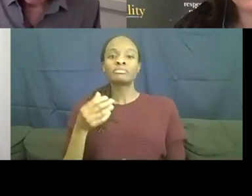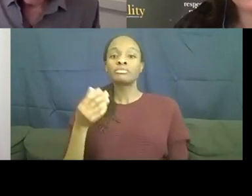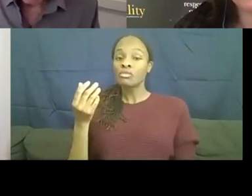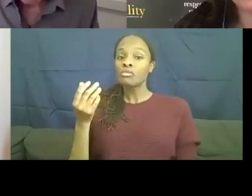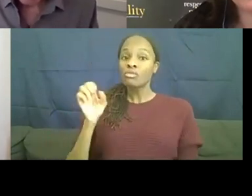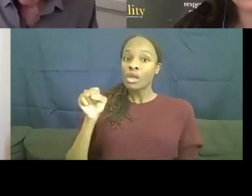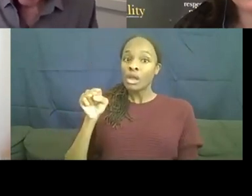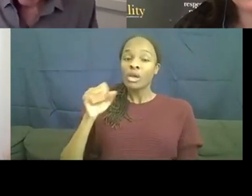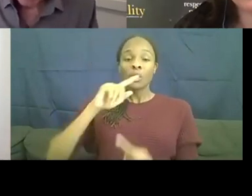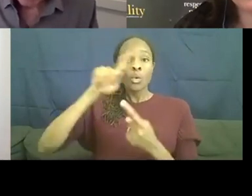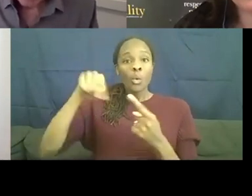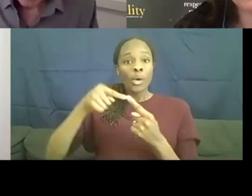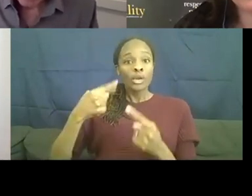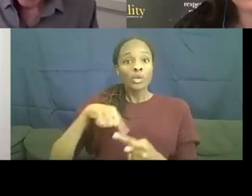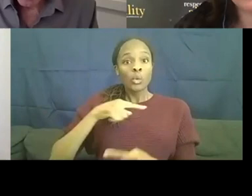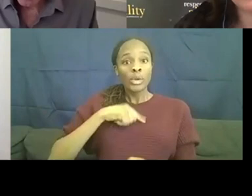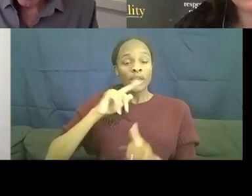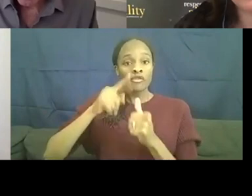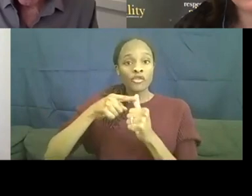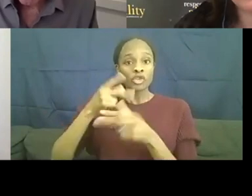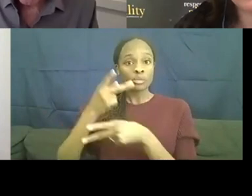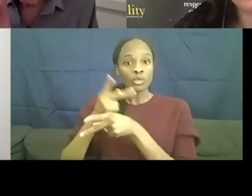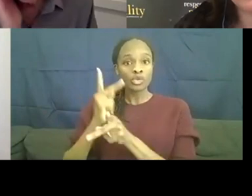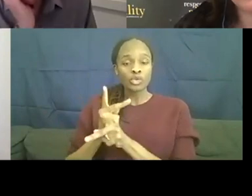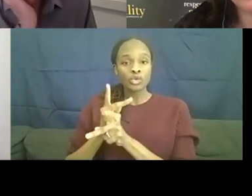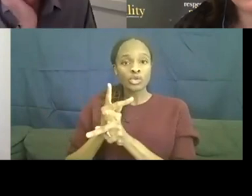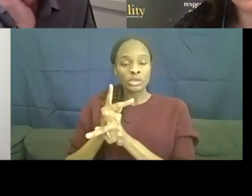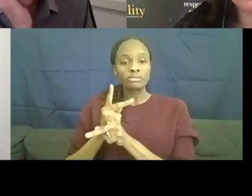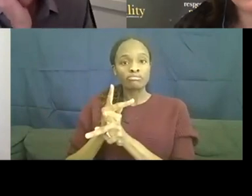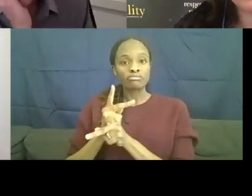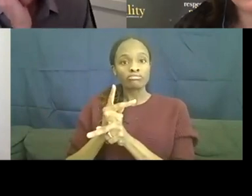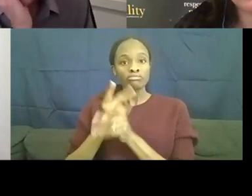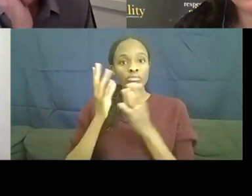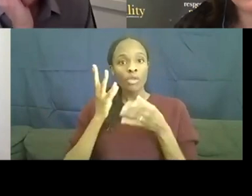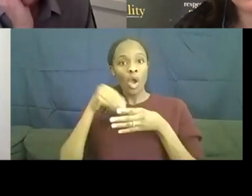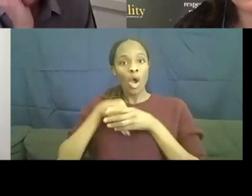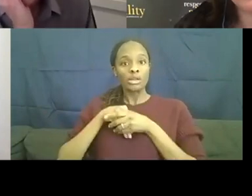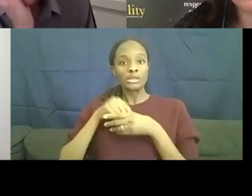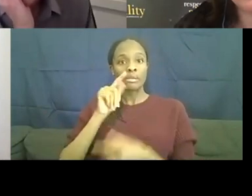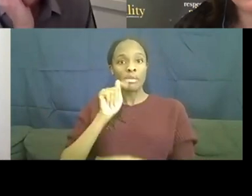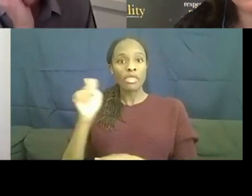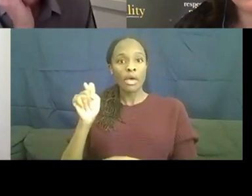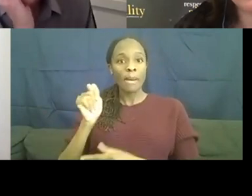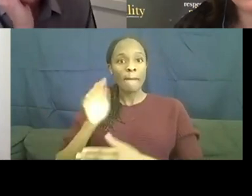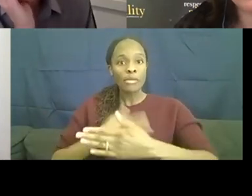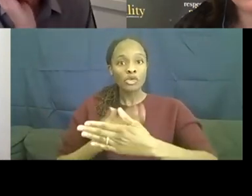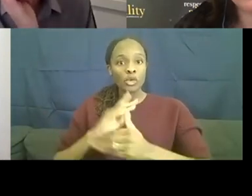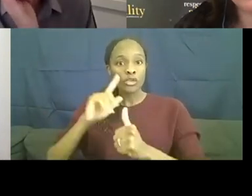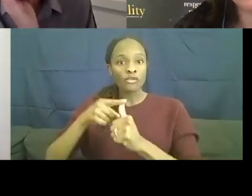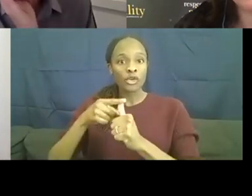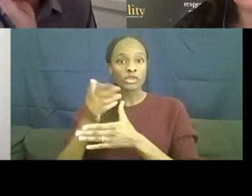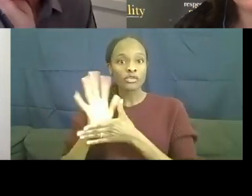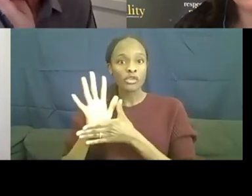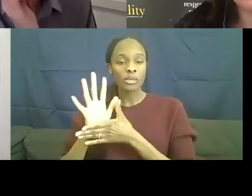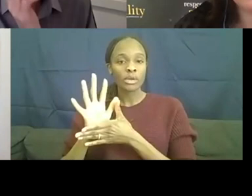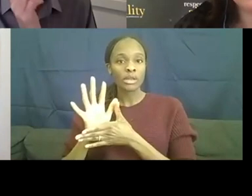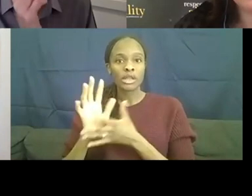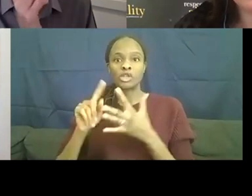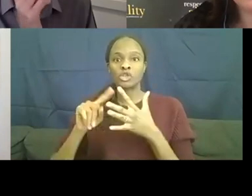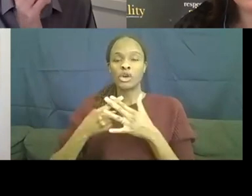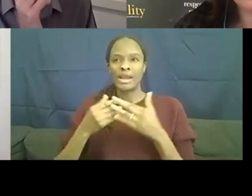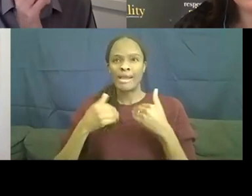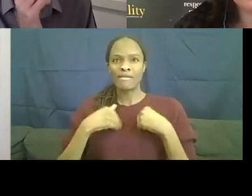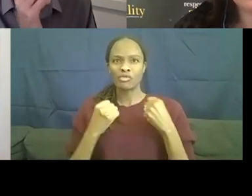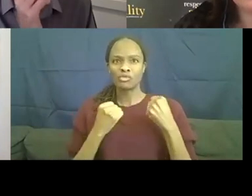produced Autism the Musical, the first film, there was a, starting to be a prevailing feeling